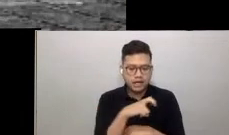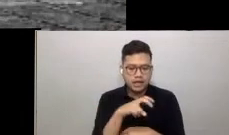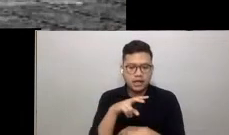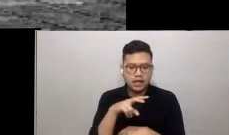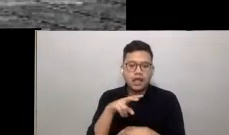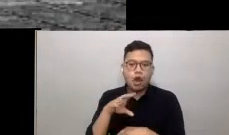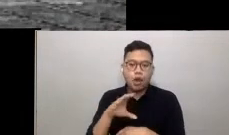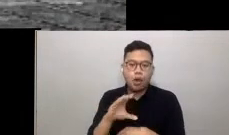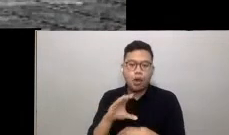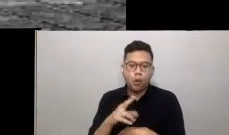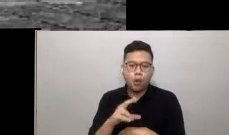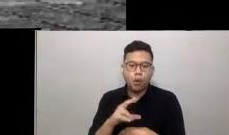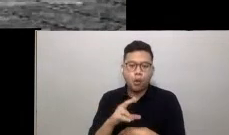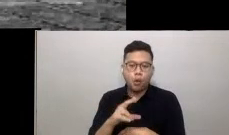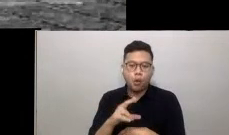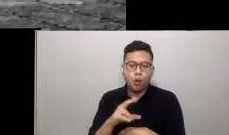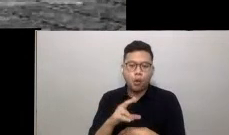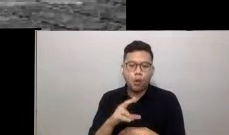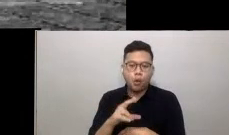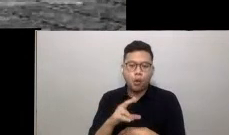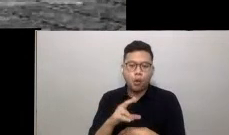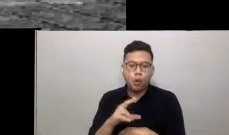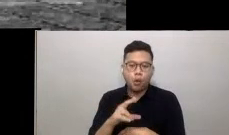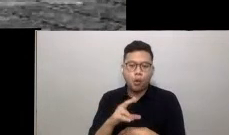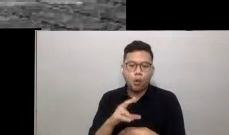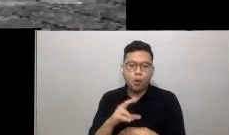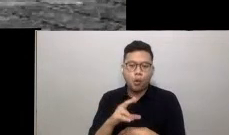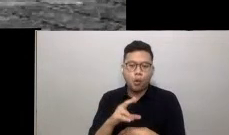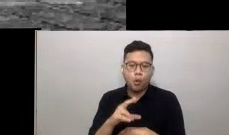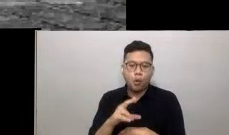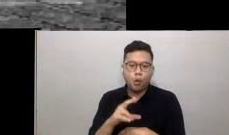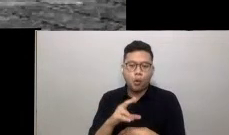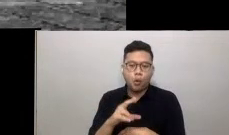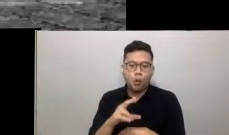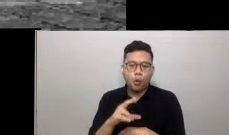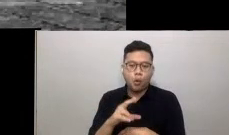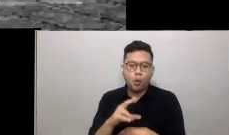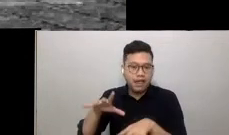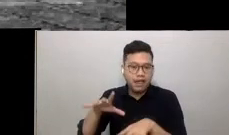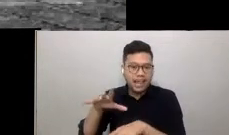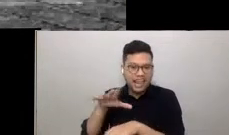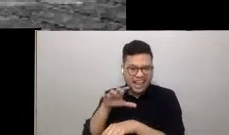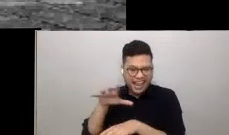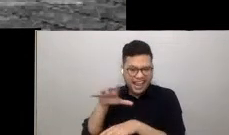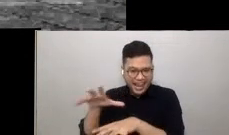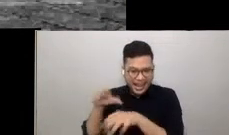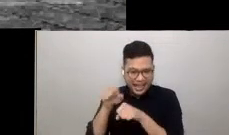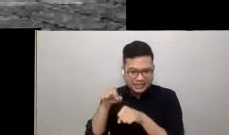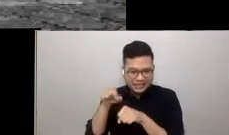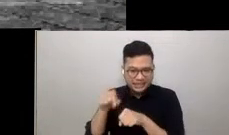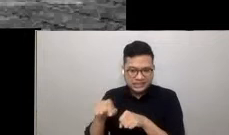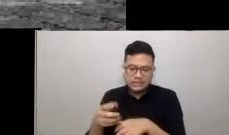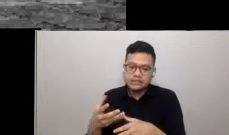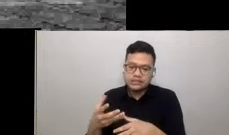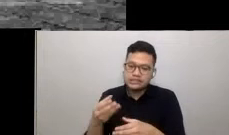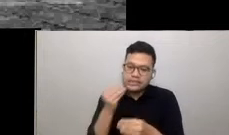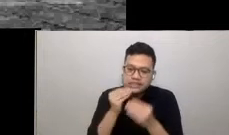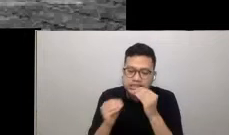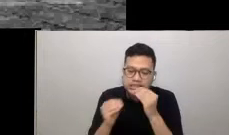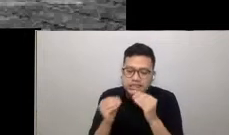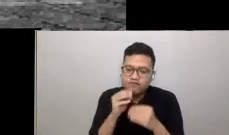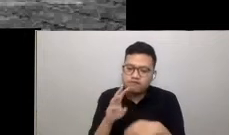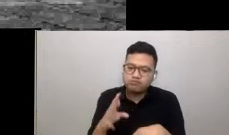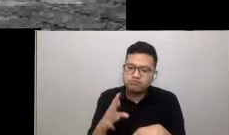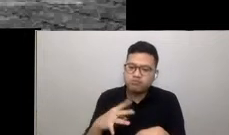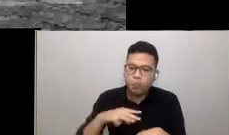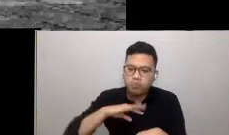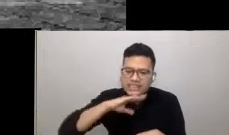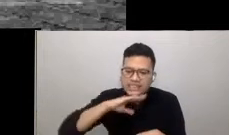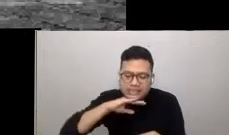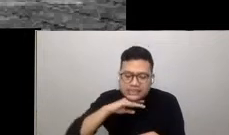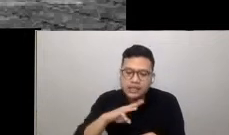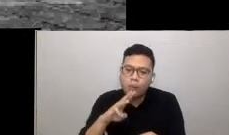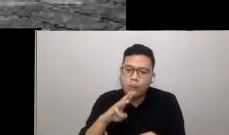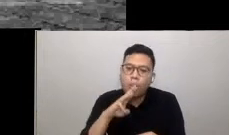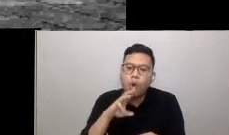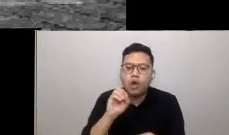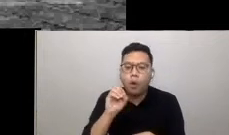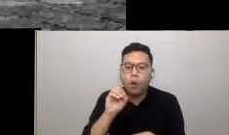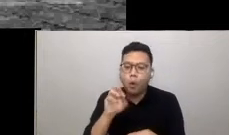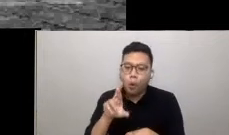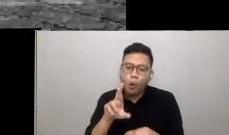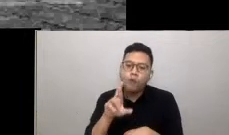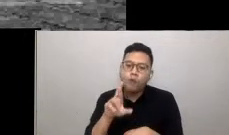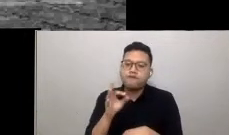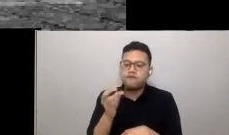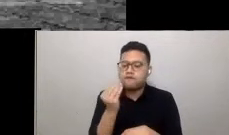cholera. People contracted this infectious disease after ingestion of food or water that was contaminated with the bacteria